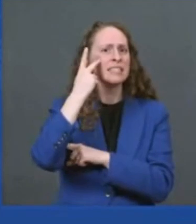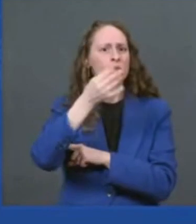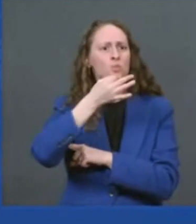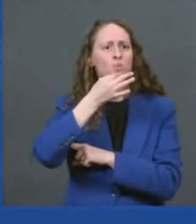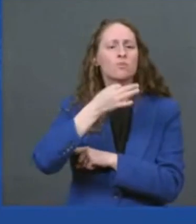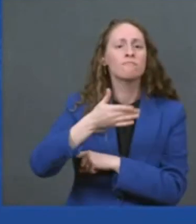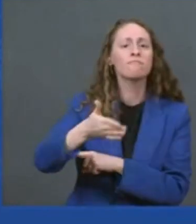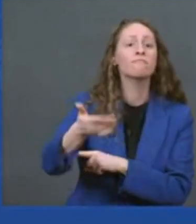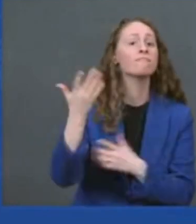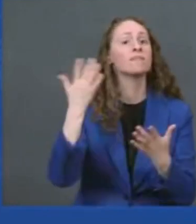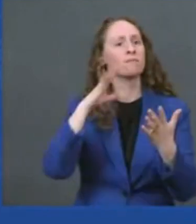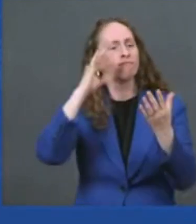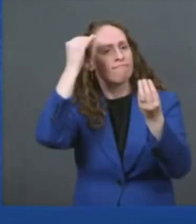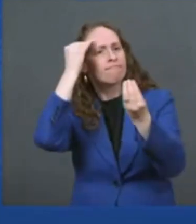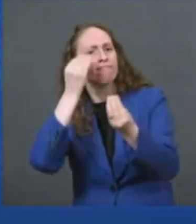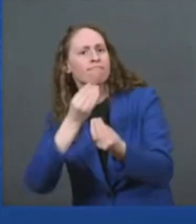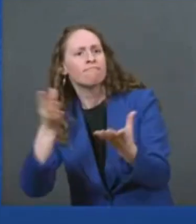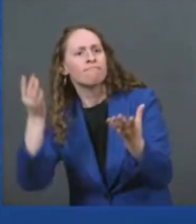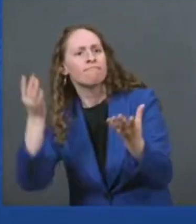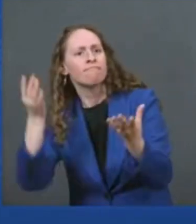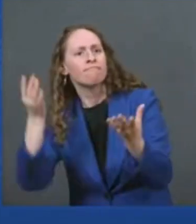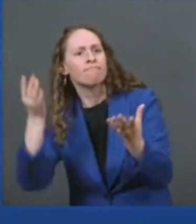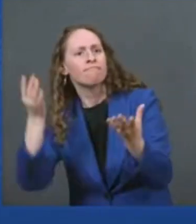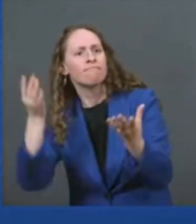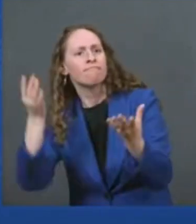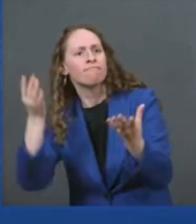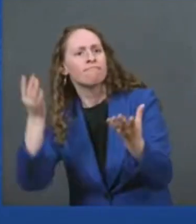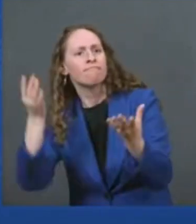these chargers so states can start making plans